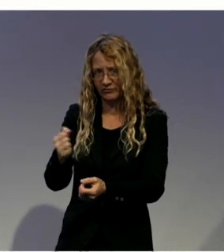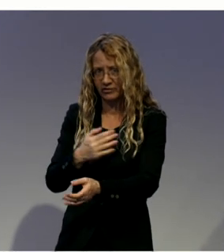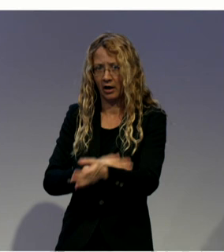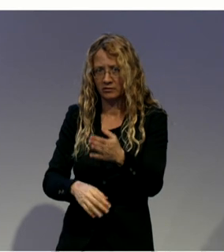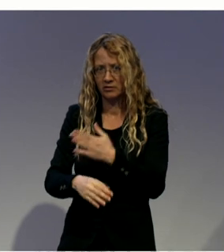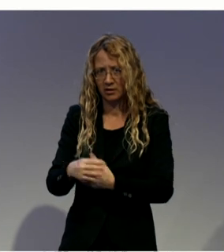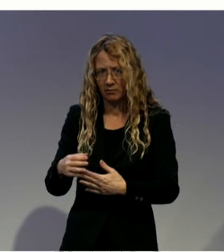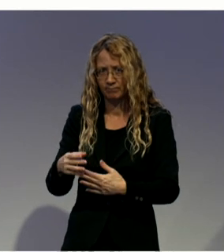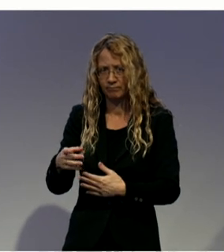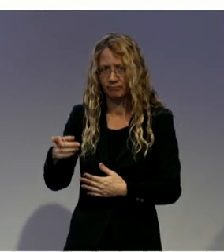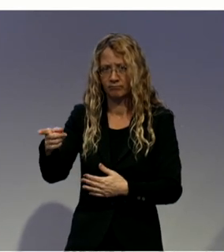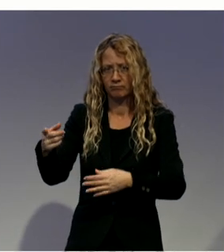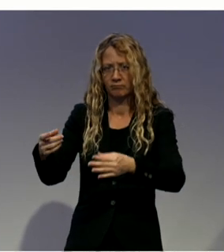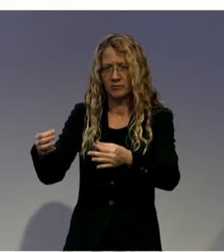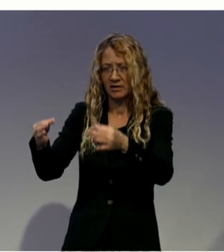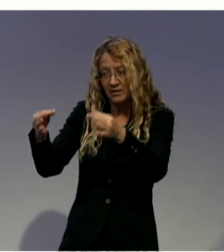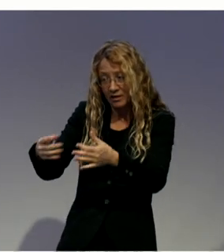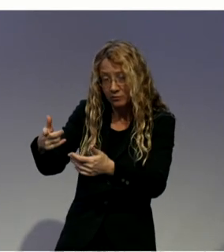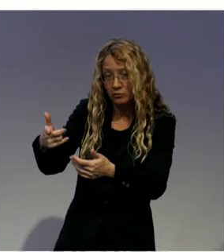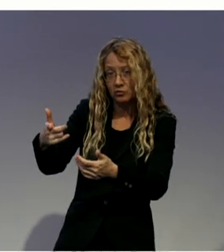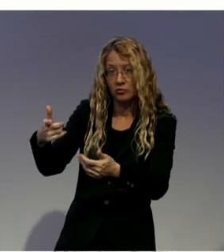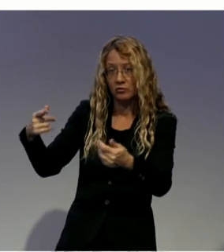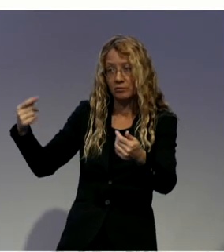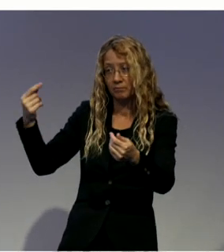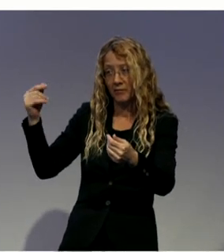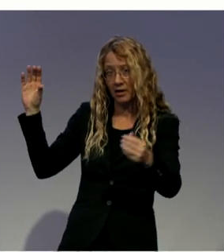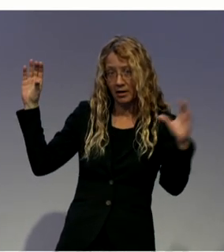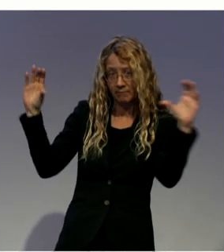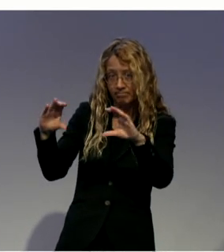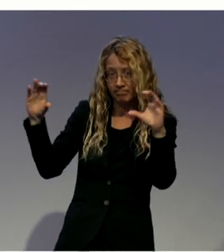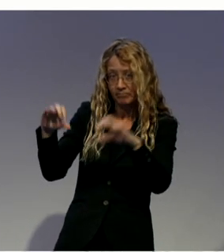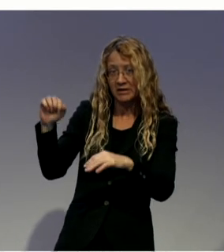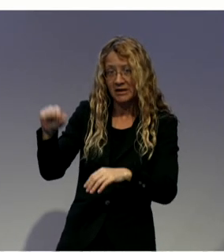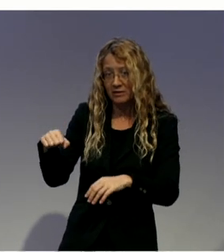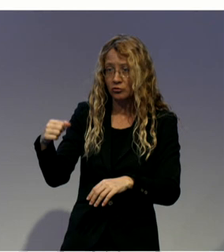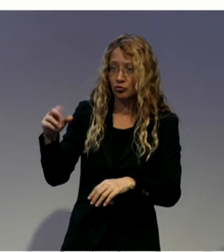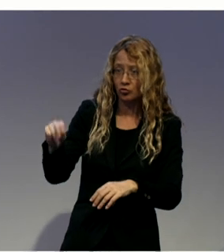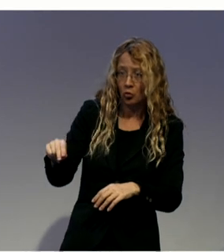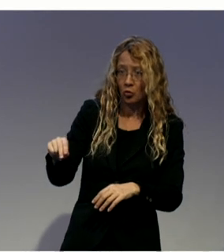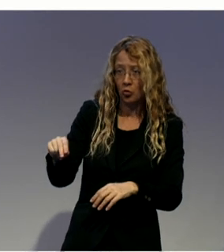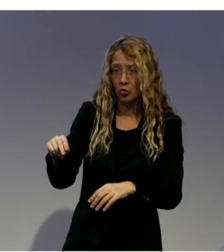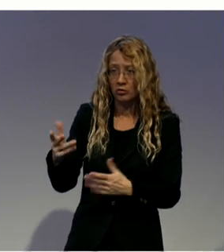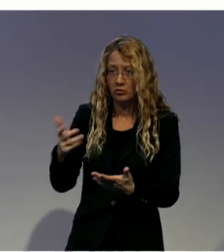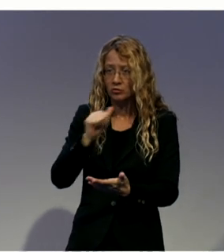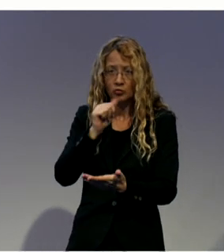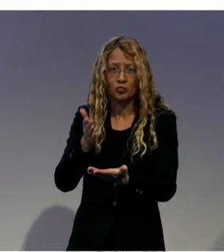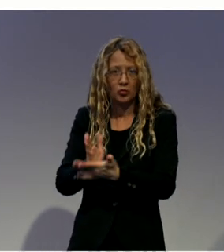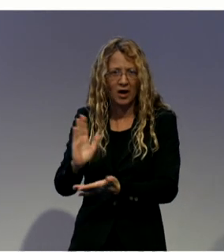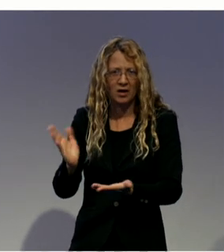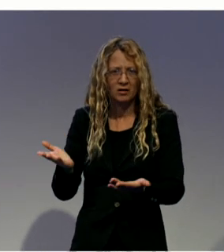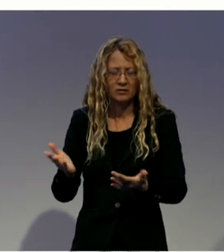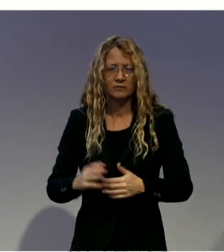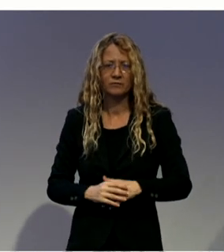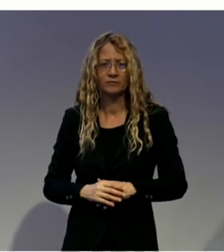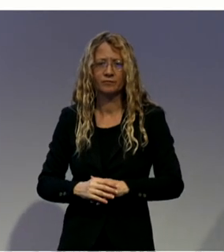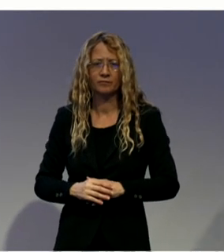and we do this to ensure access to persons with disability benefits are provided in a non-discriminatory